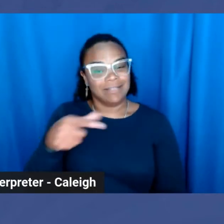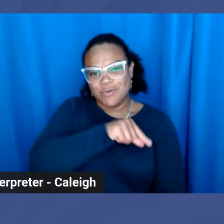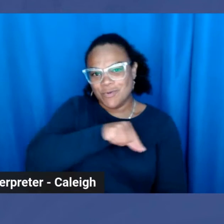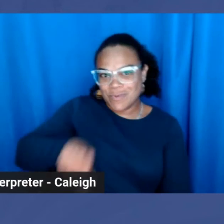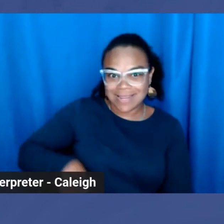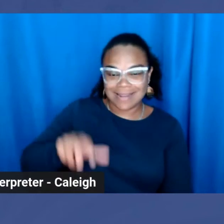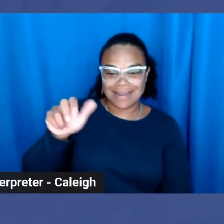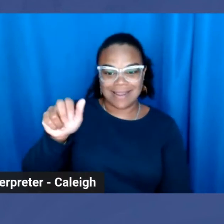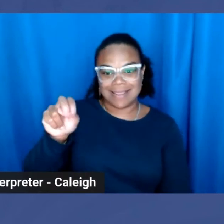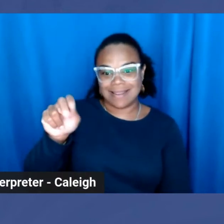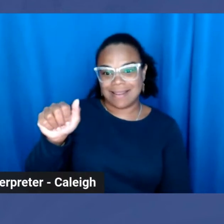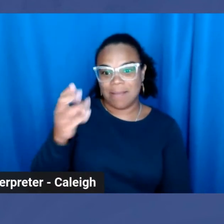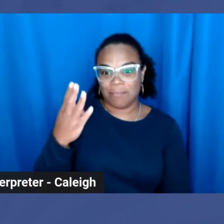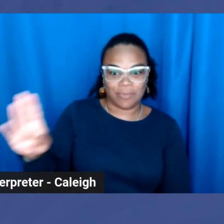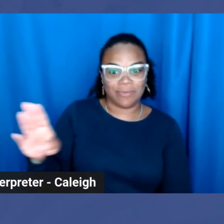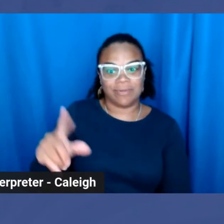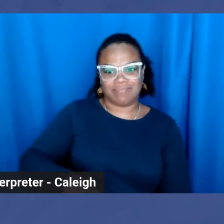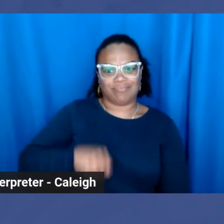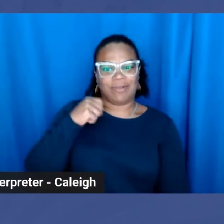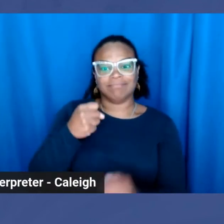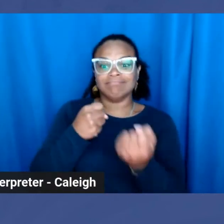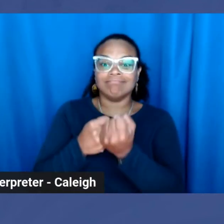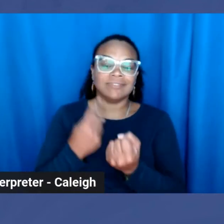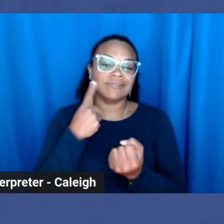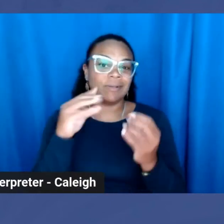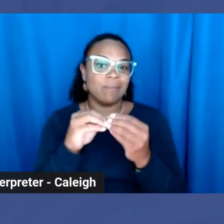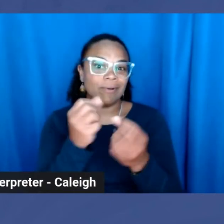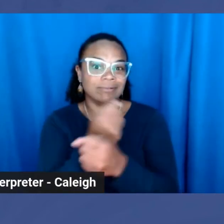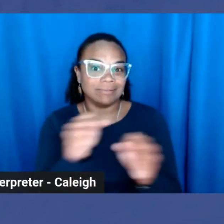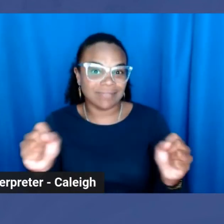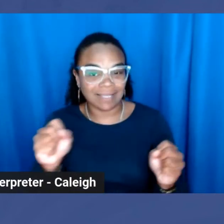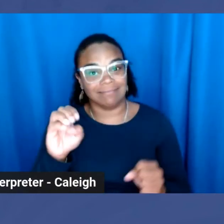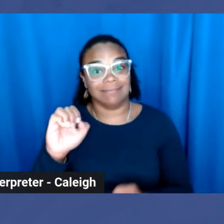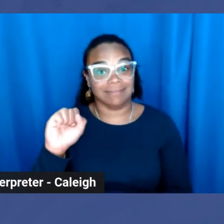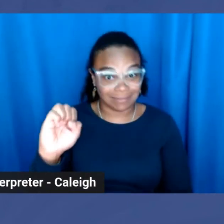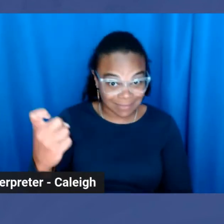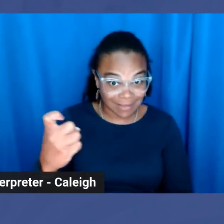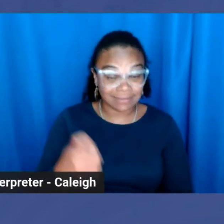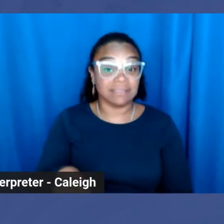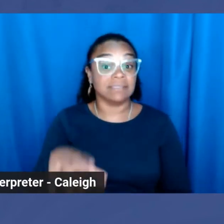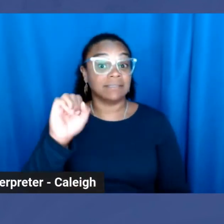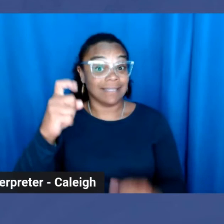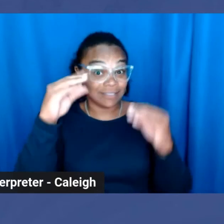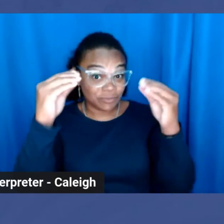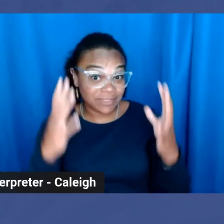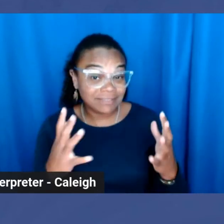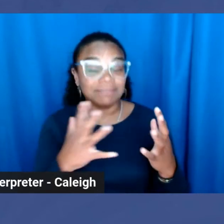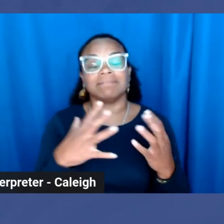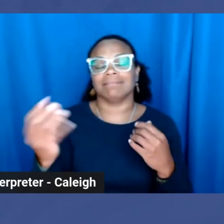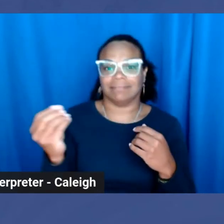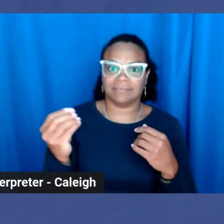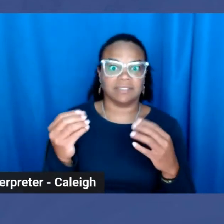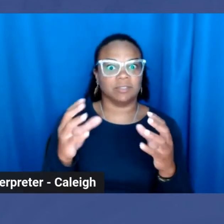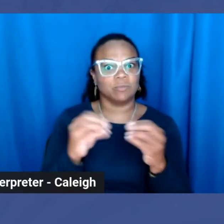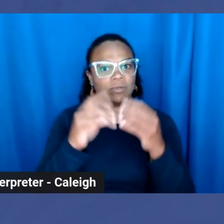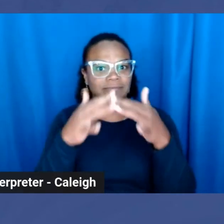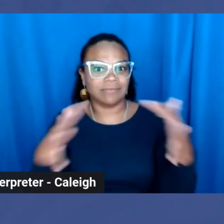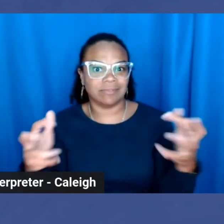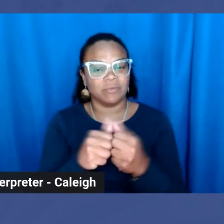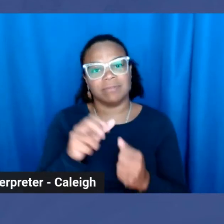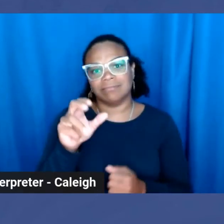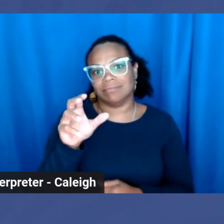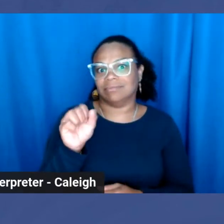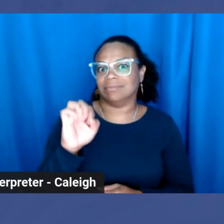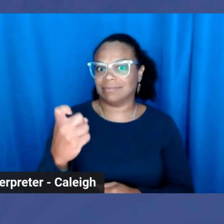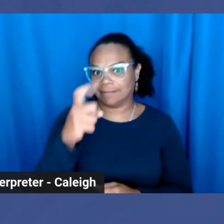advocate for safer sex practices, sex education, sex work, and diversity and sexuality. We're